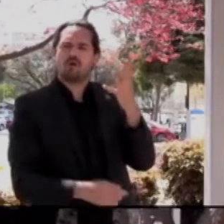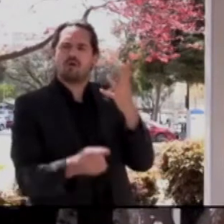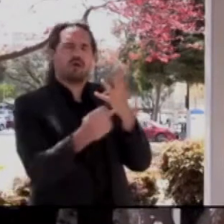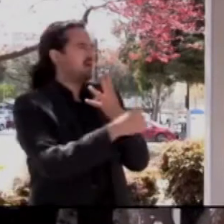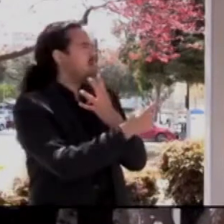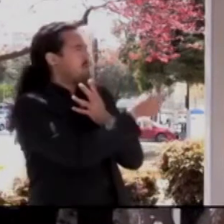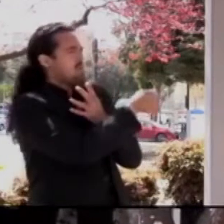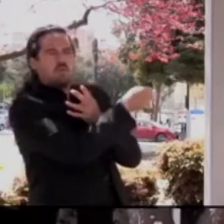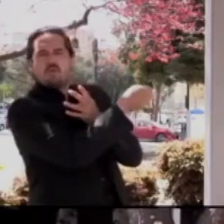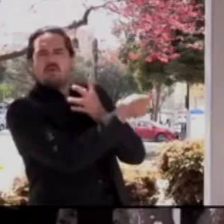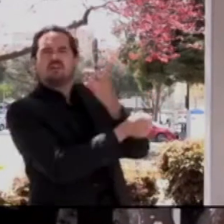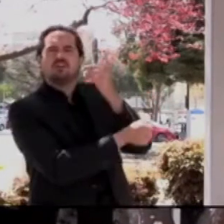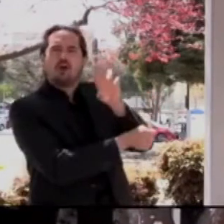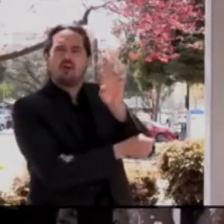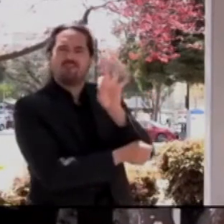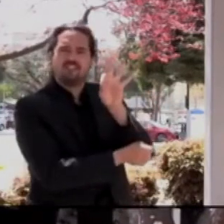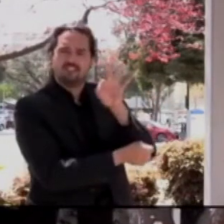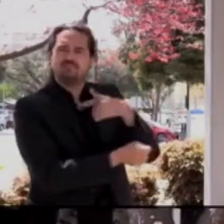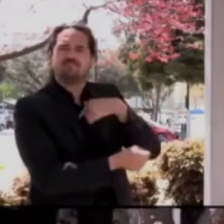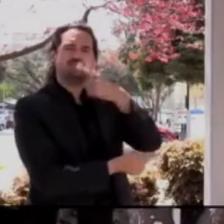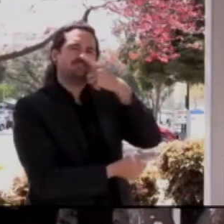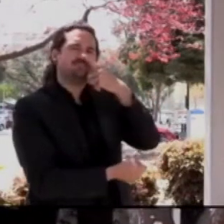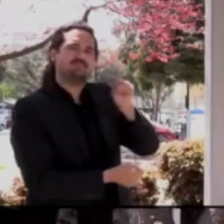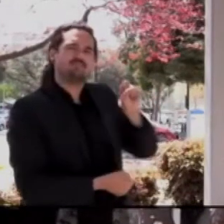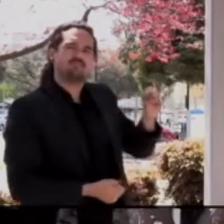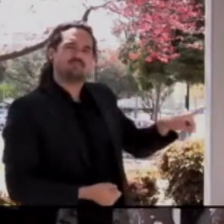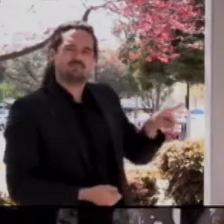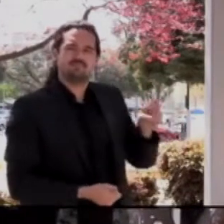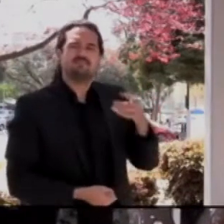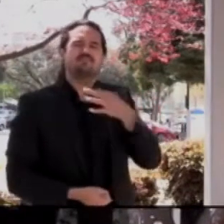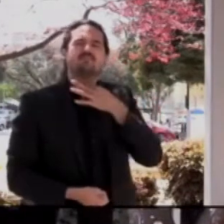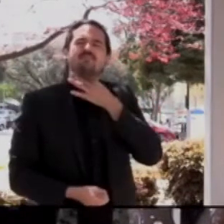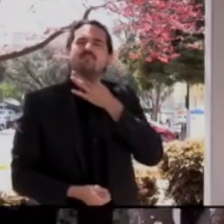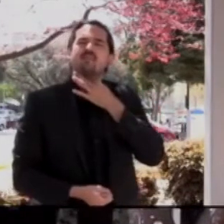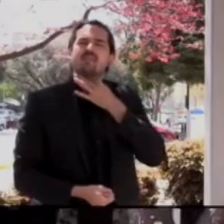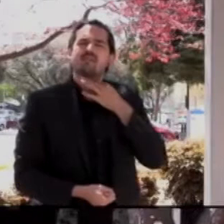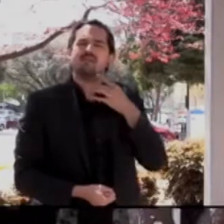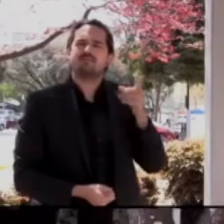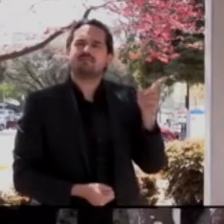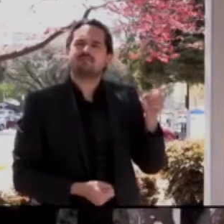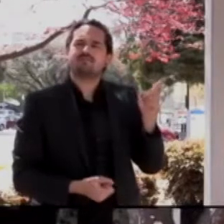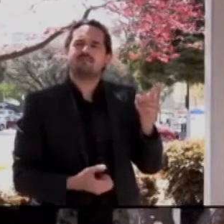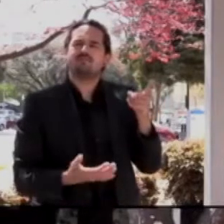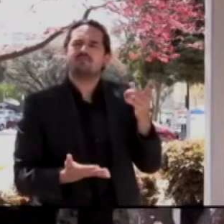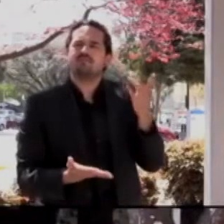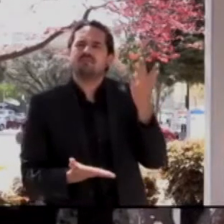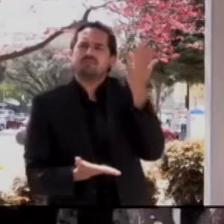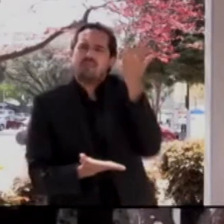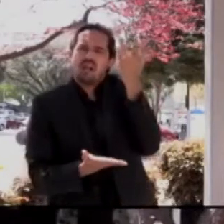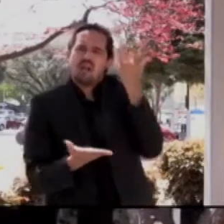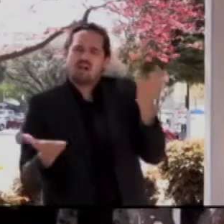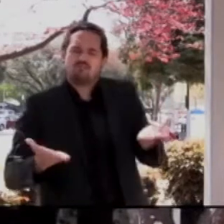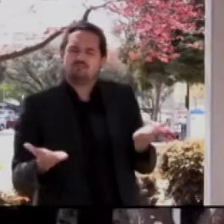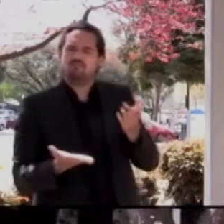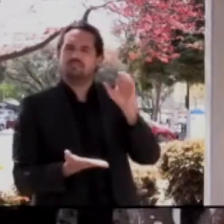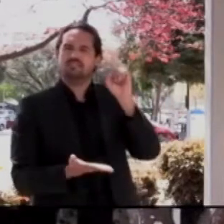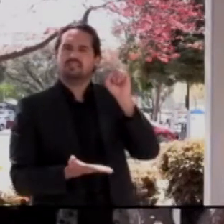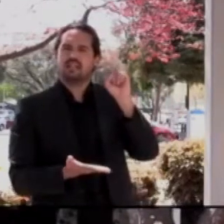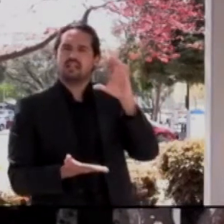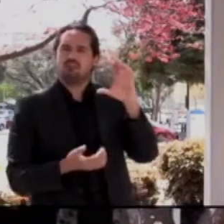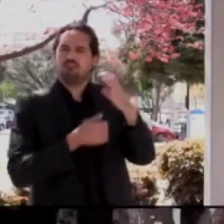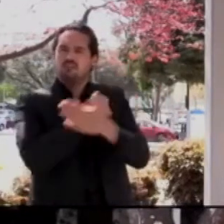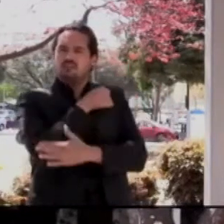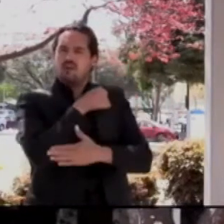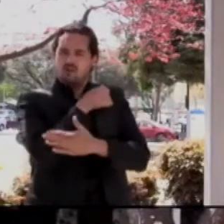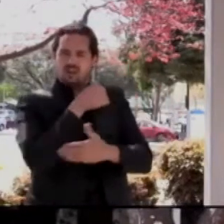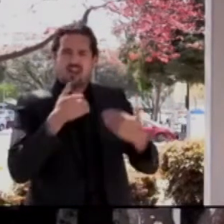Can you offer some insight as to why is Santa Clara County being singled out for such a large shipment? Is there something